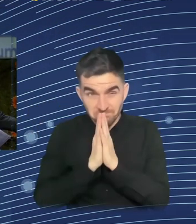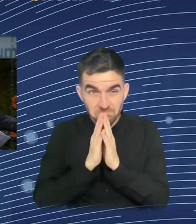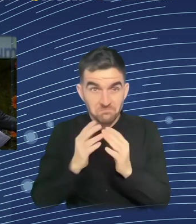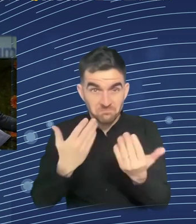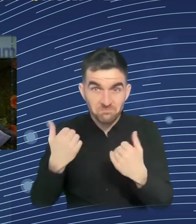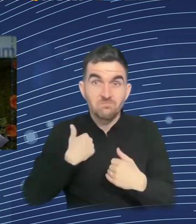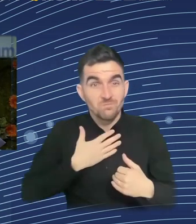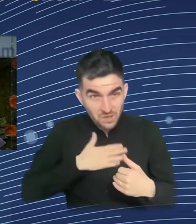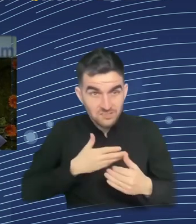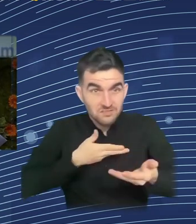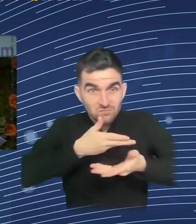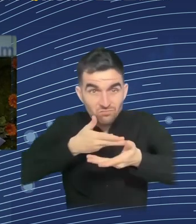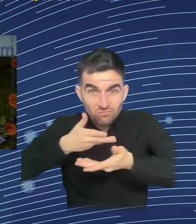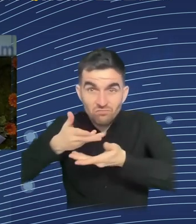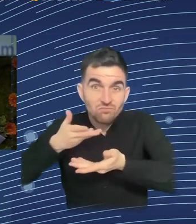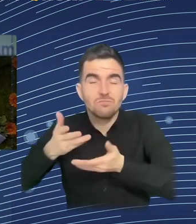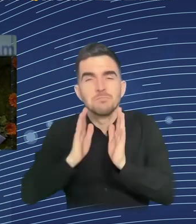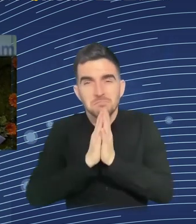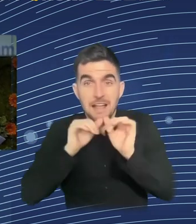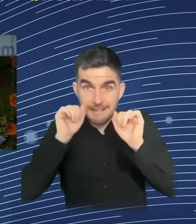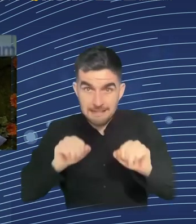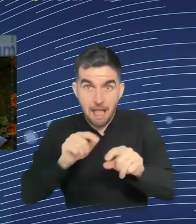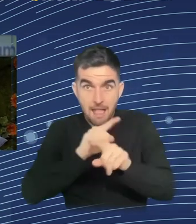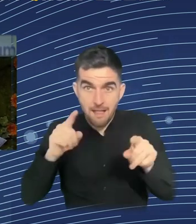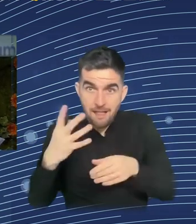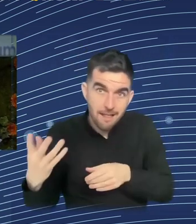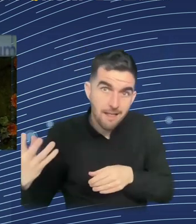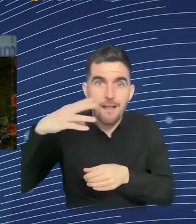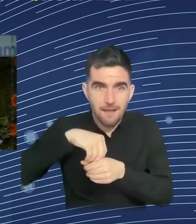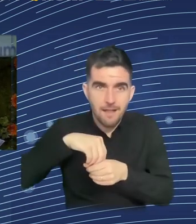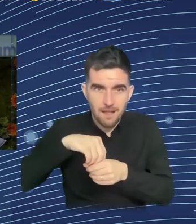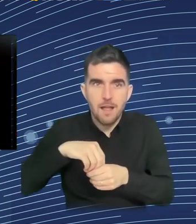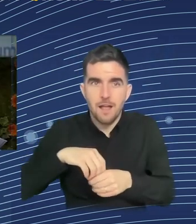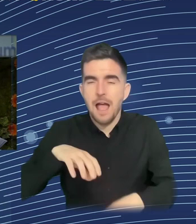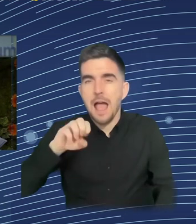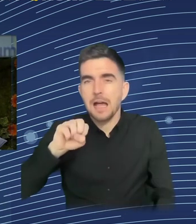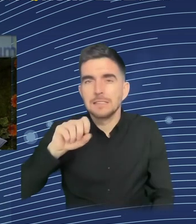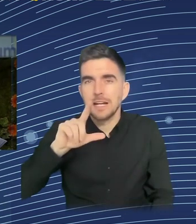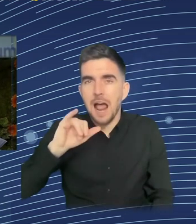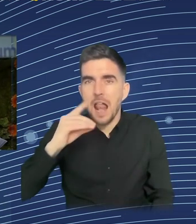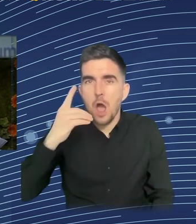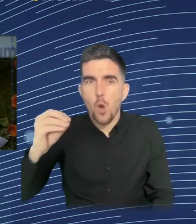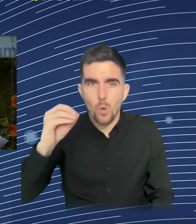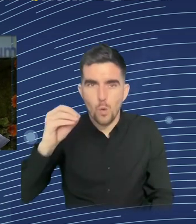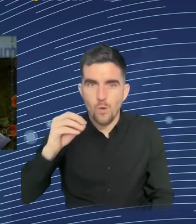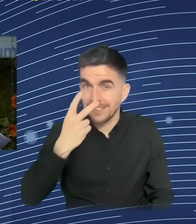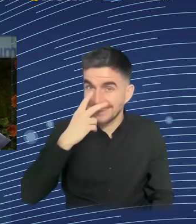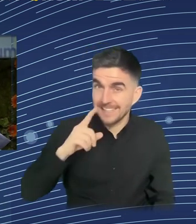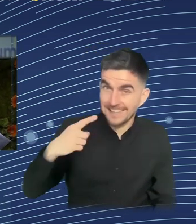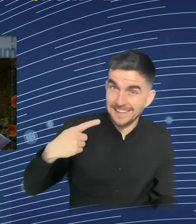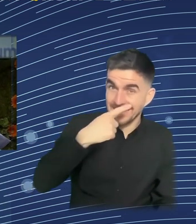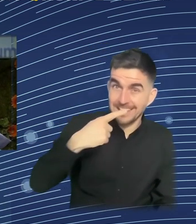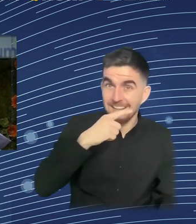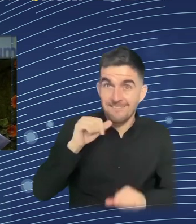send us your questions at any moment you please. We'll wait for the third